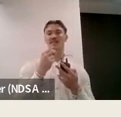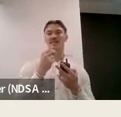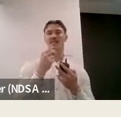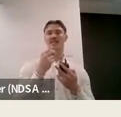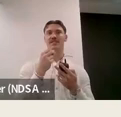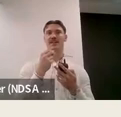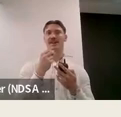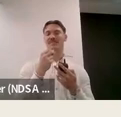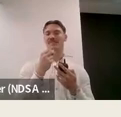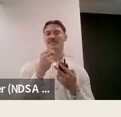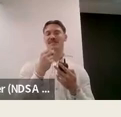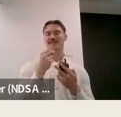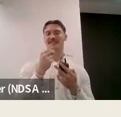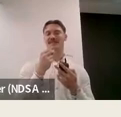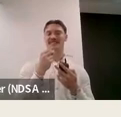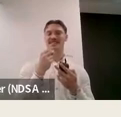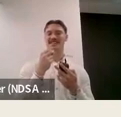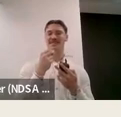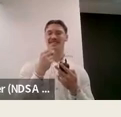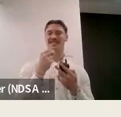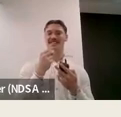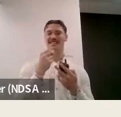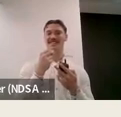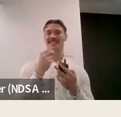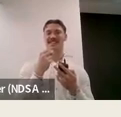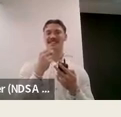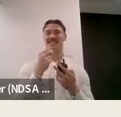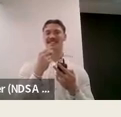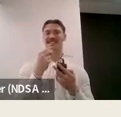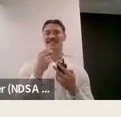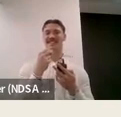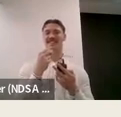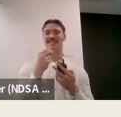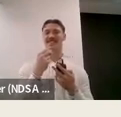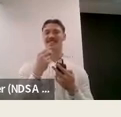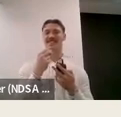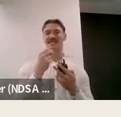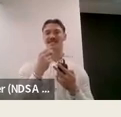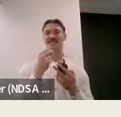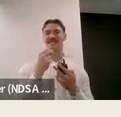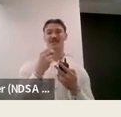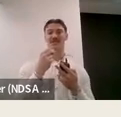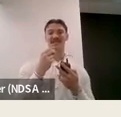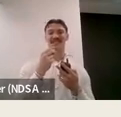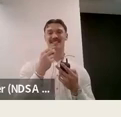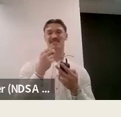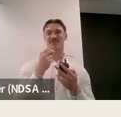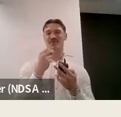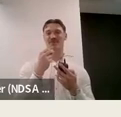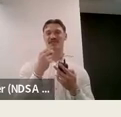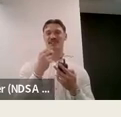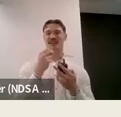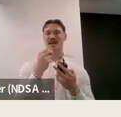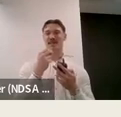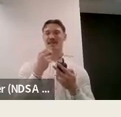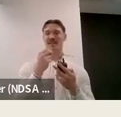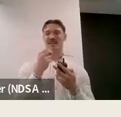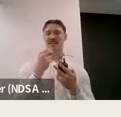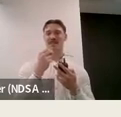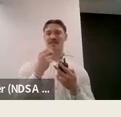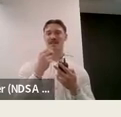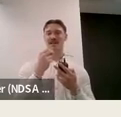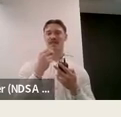And then in the Asian Pacific region, which we're here representing, there's inconsistent student engagement. There's student on committees and boards